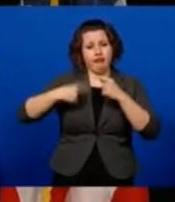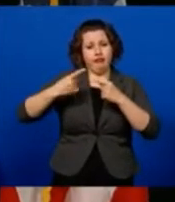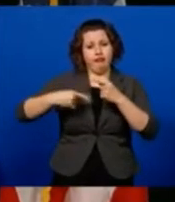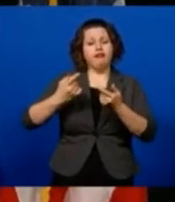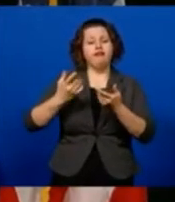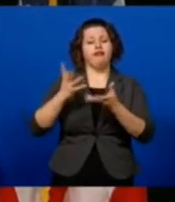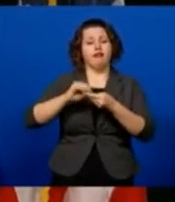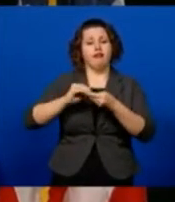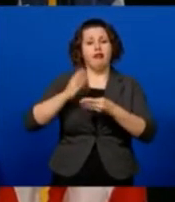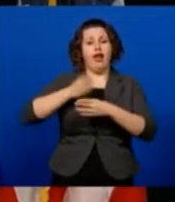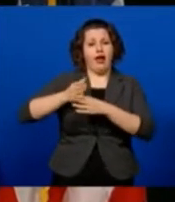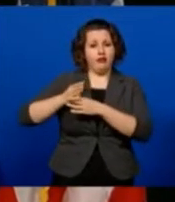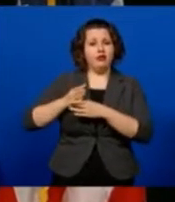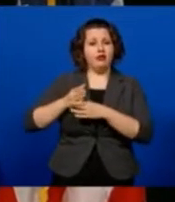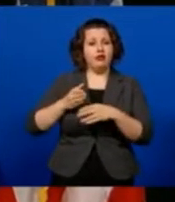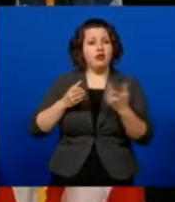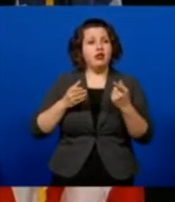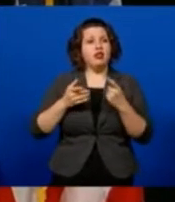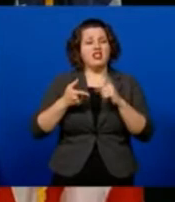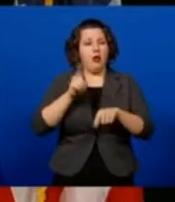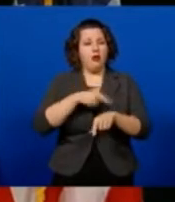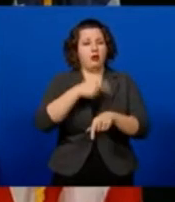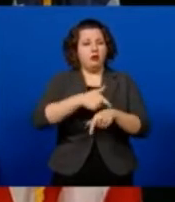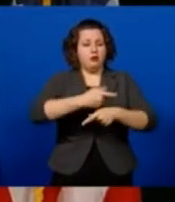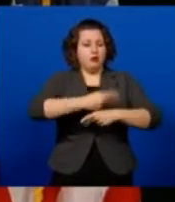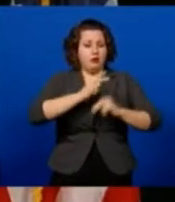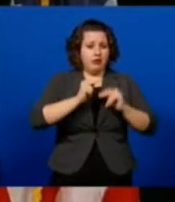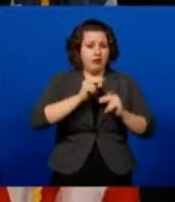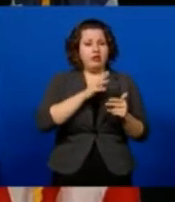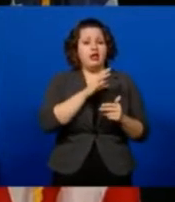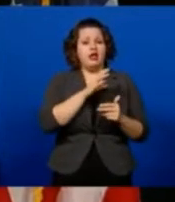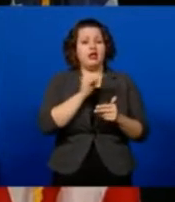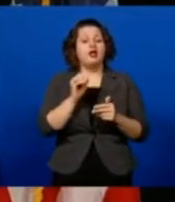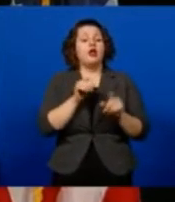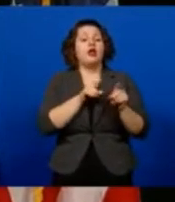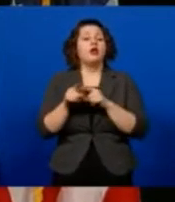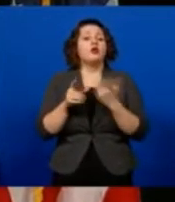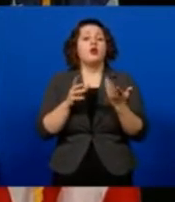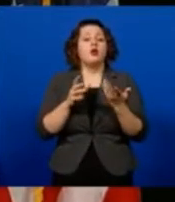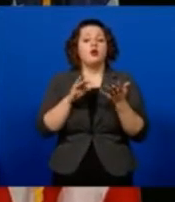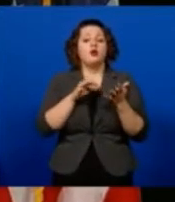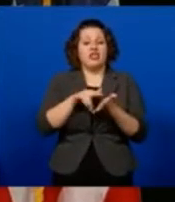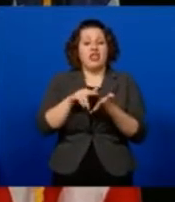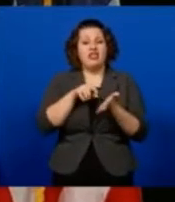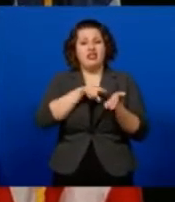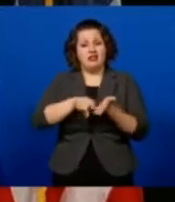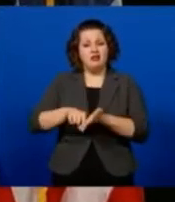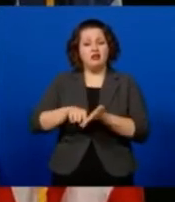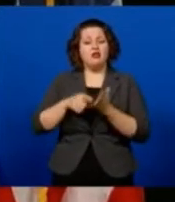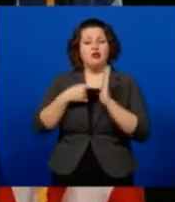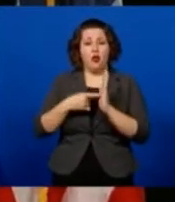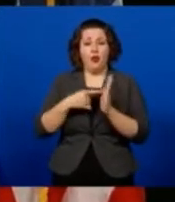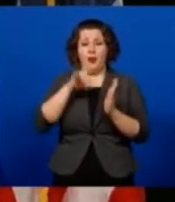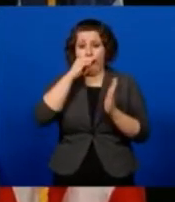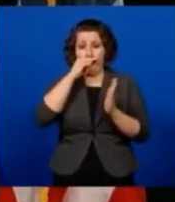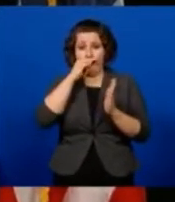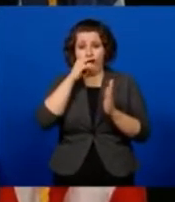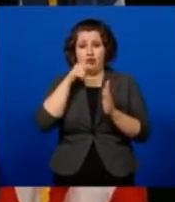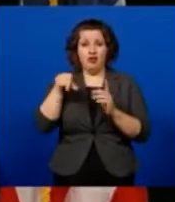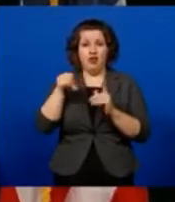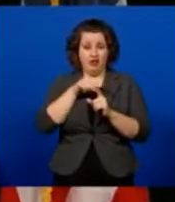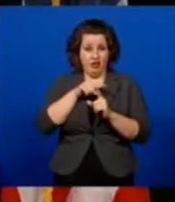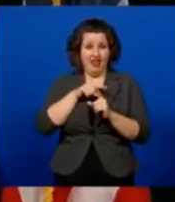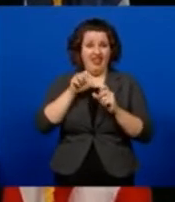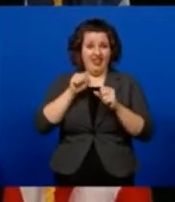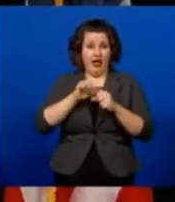include data from long-term care facilities? And also, there are studies coming out showing kids are, in fact, spreaders